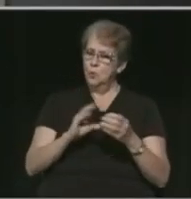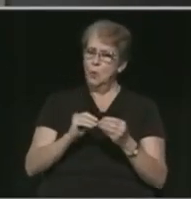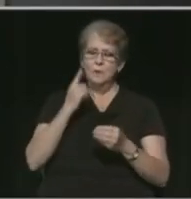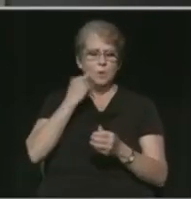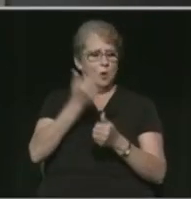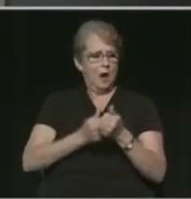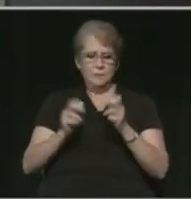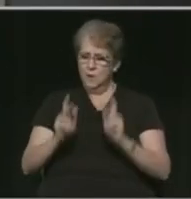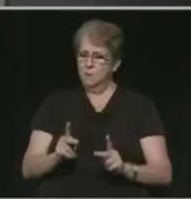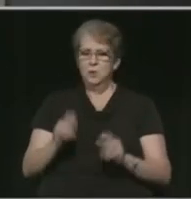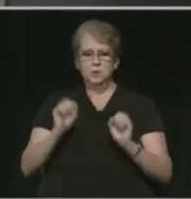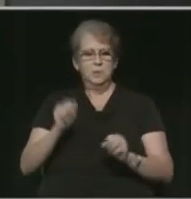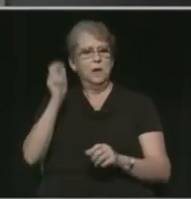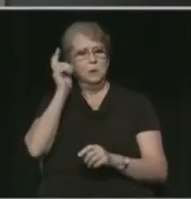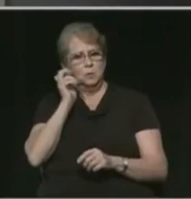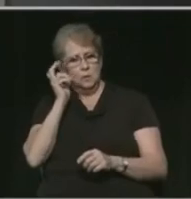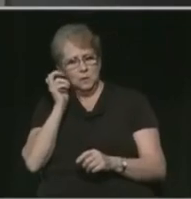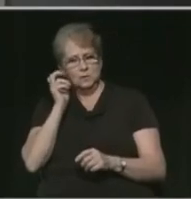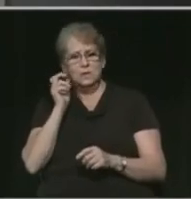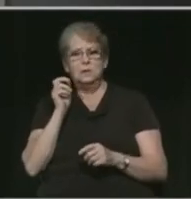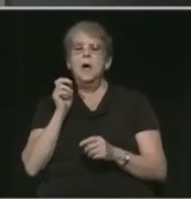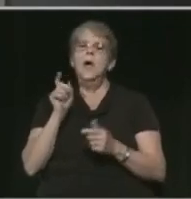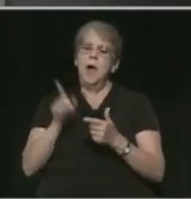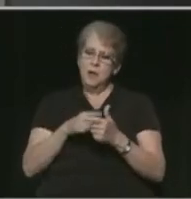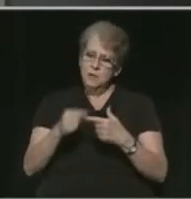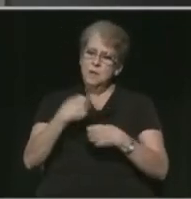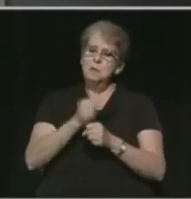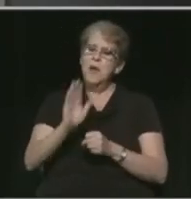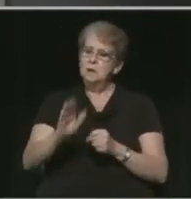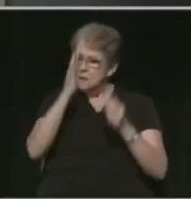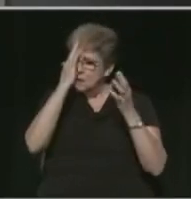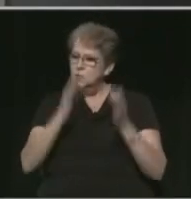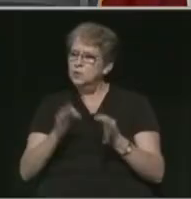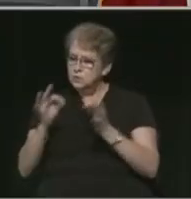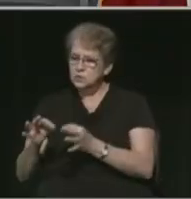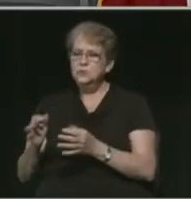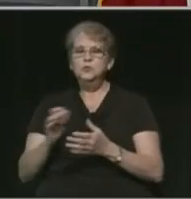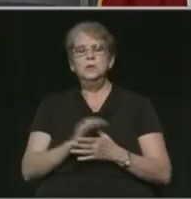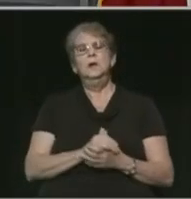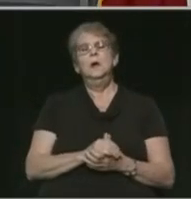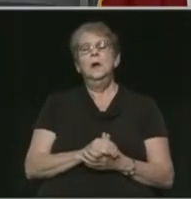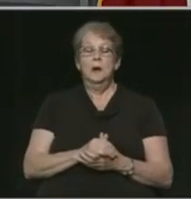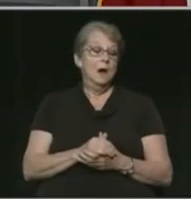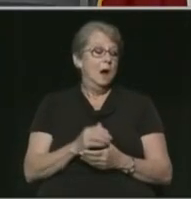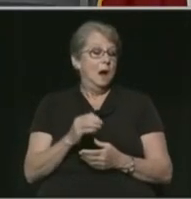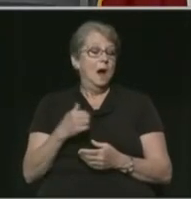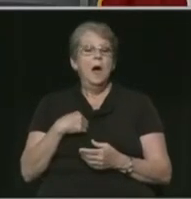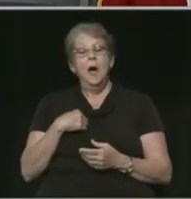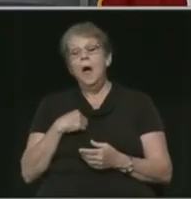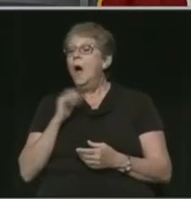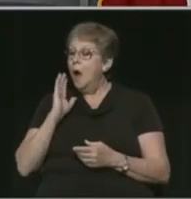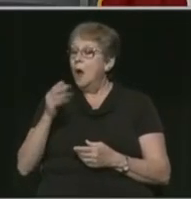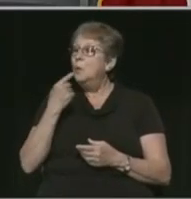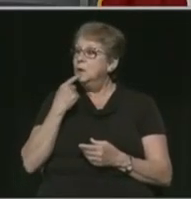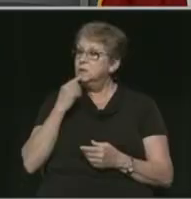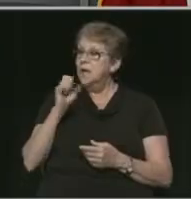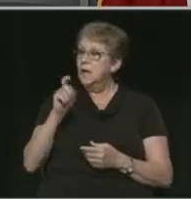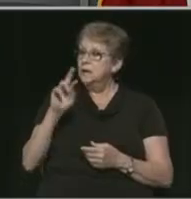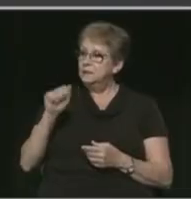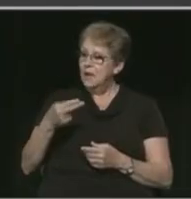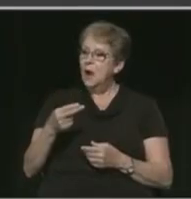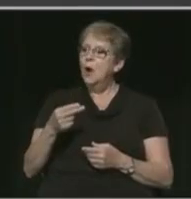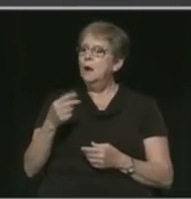every citizen to listen to and then make their judgments on how they're going to work with us. And I will say, Sarah, one other thing.